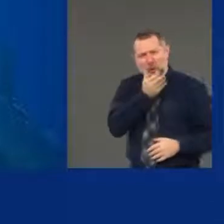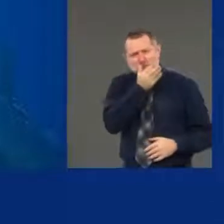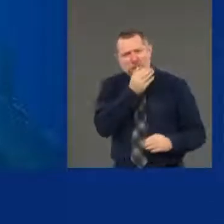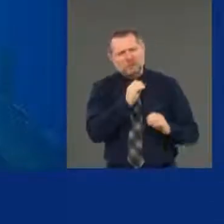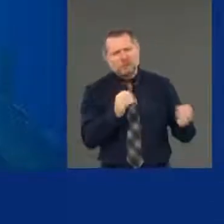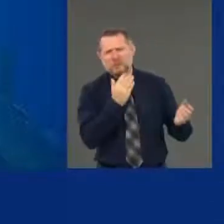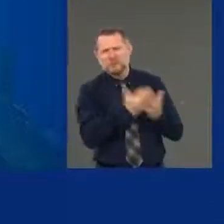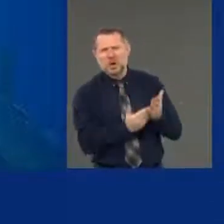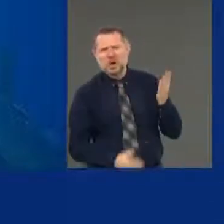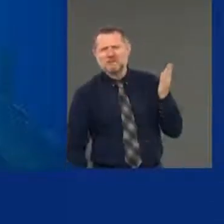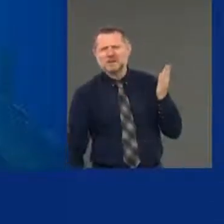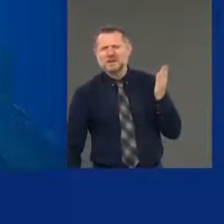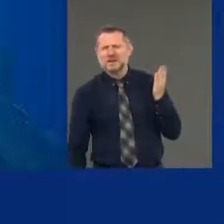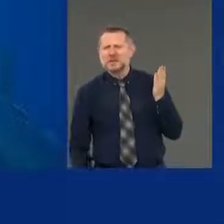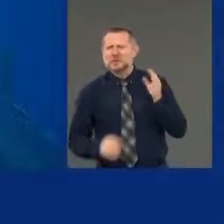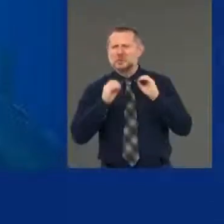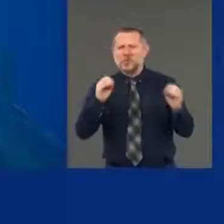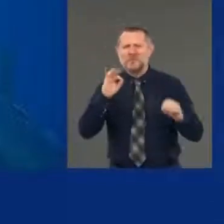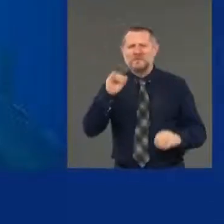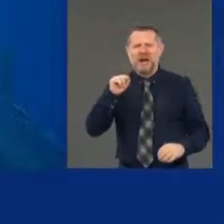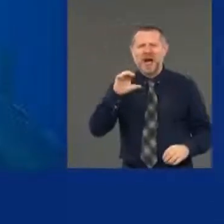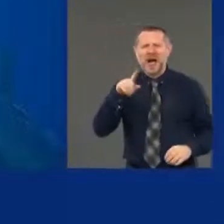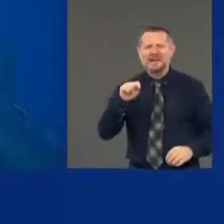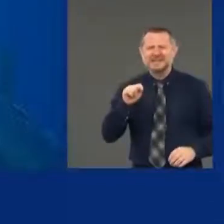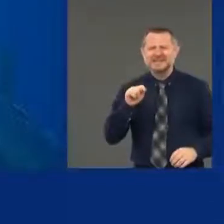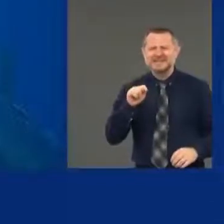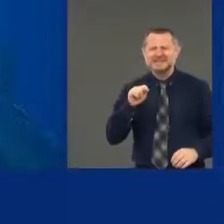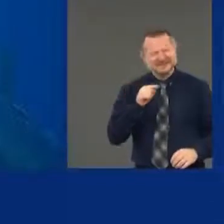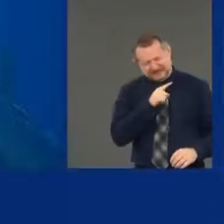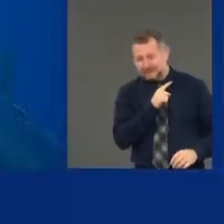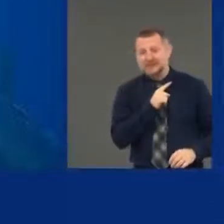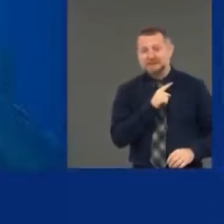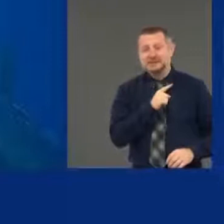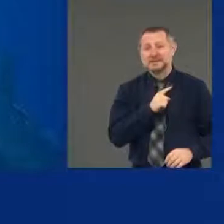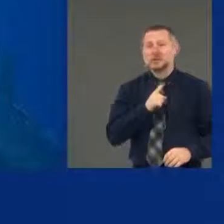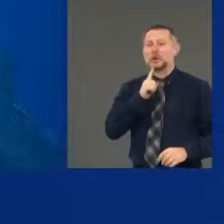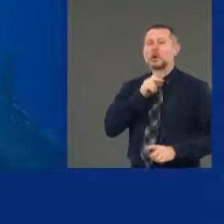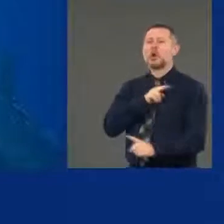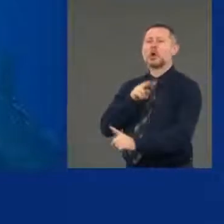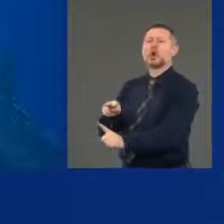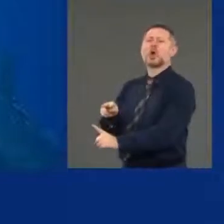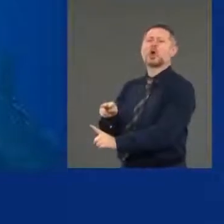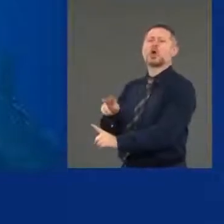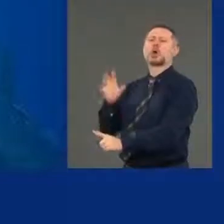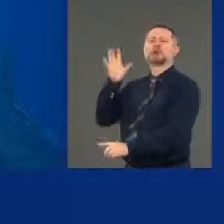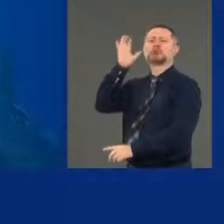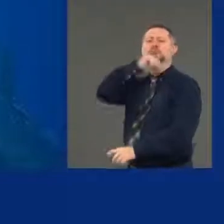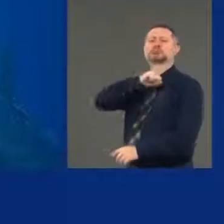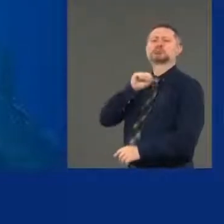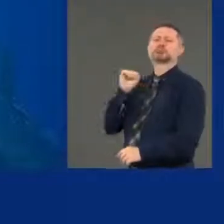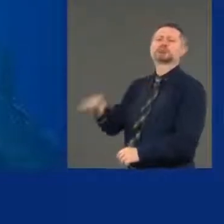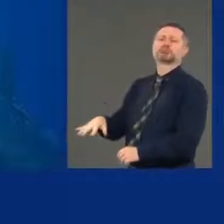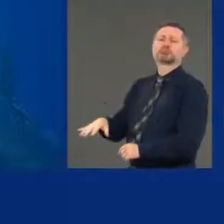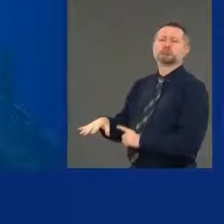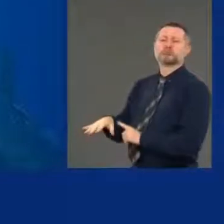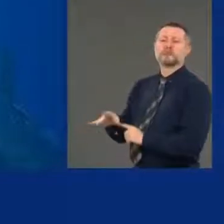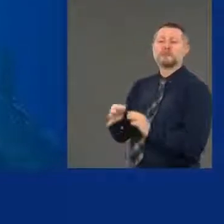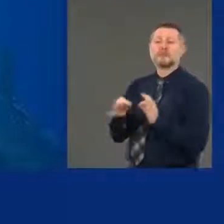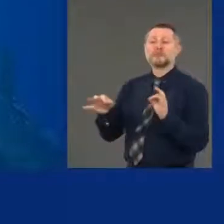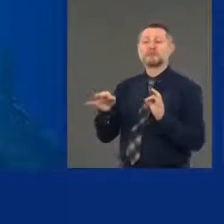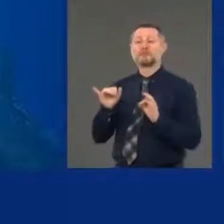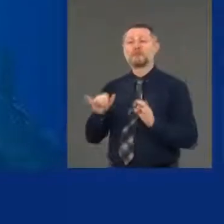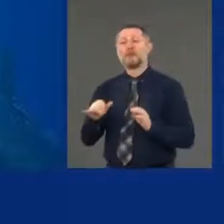No fact. Just an assertion. He fell harder than he was pushed.